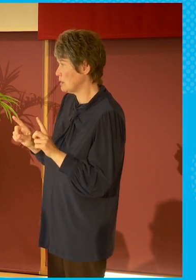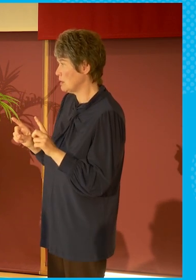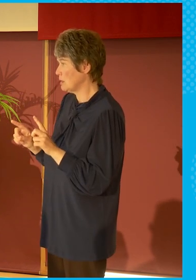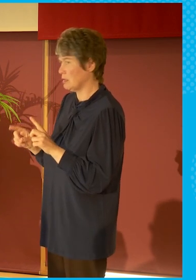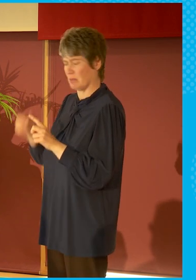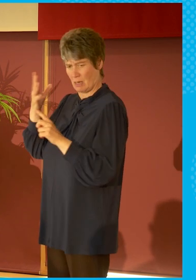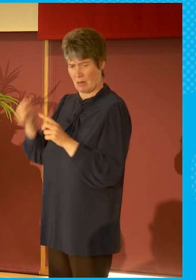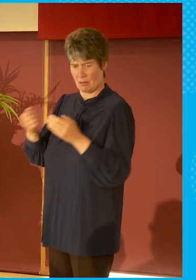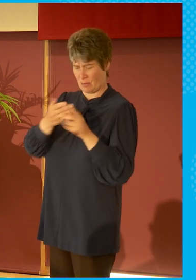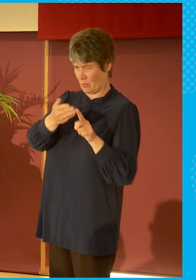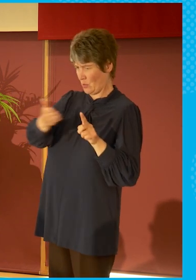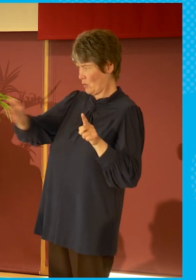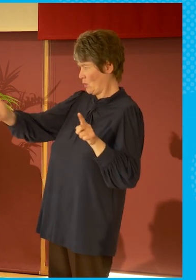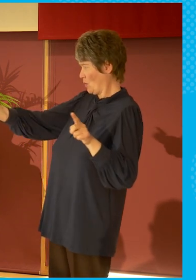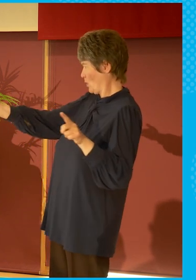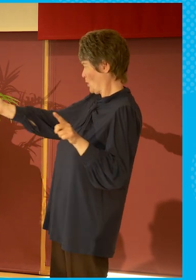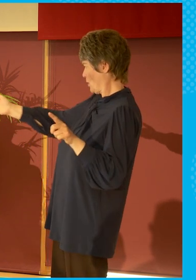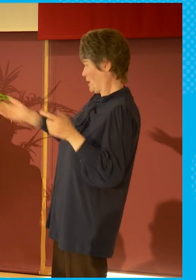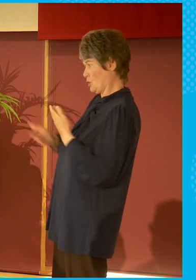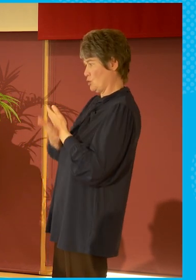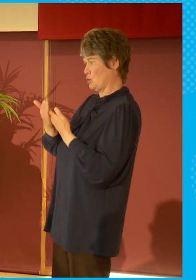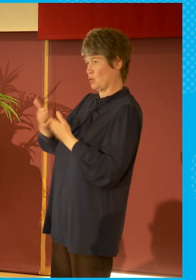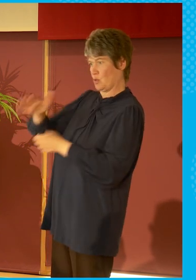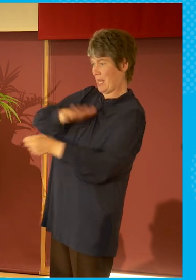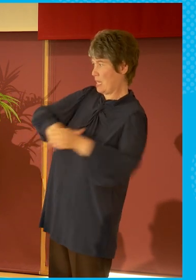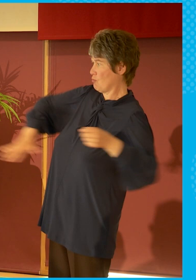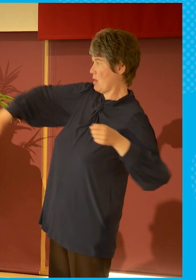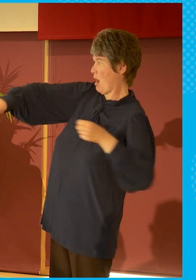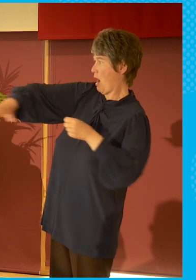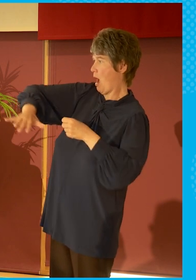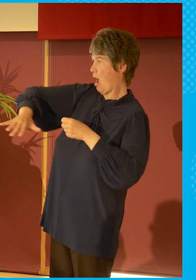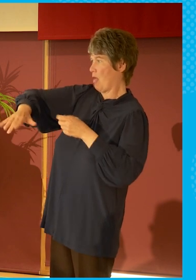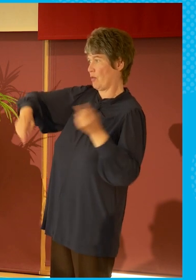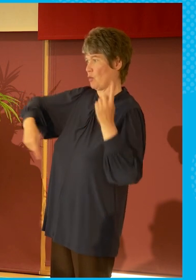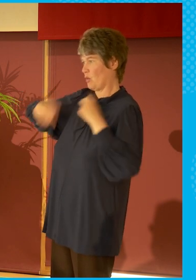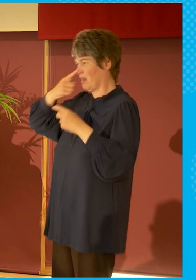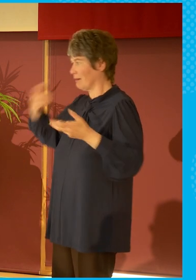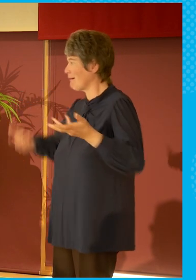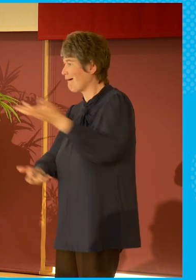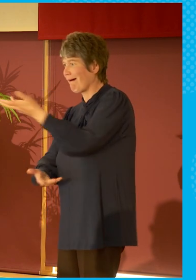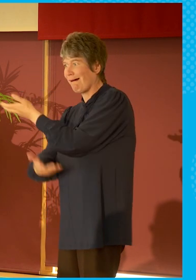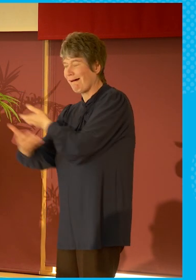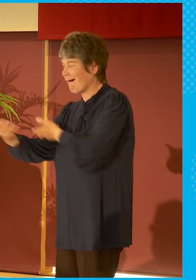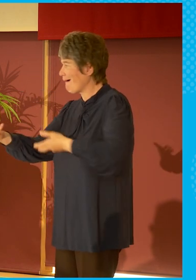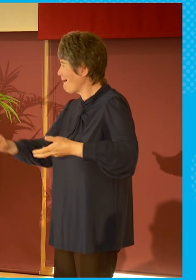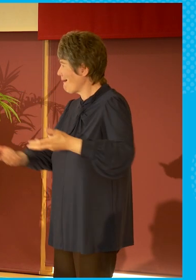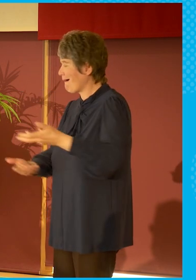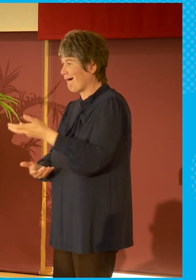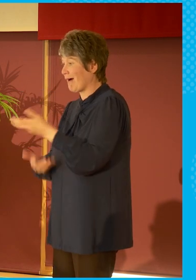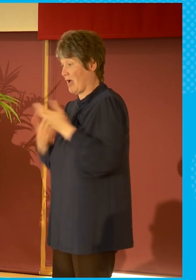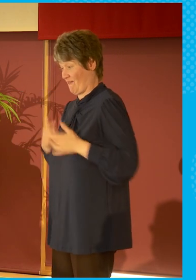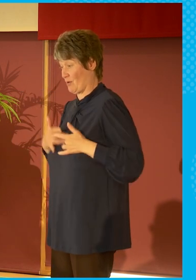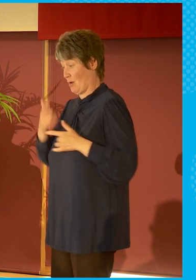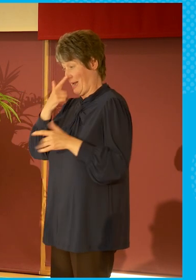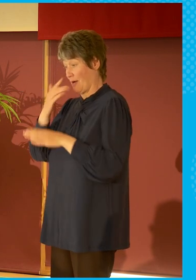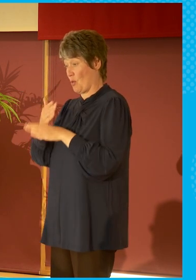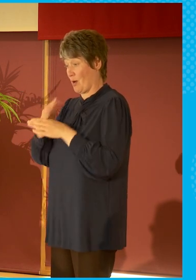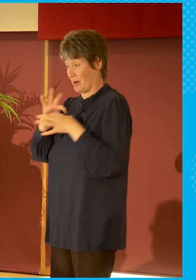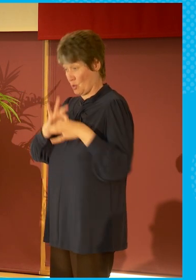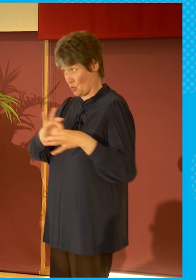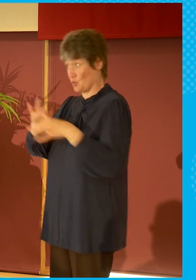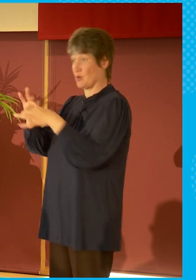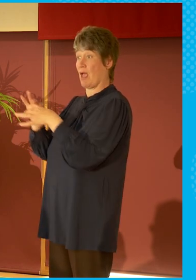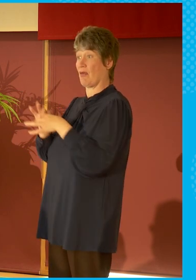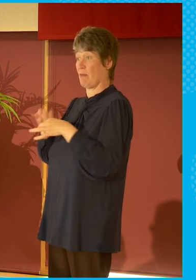whole new landscape for us to work within. And I think that there are so many areas that we can work together on. But I think very good